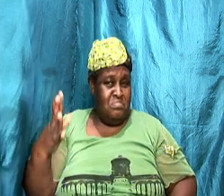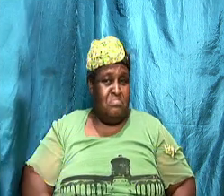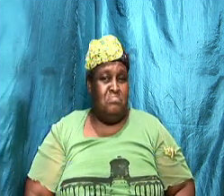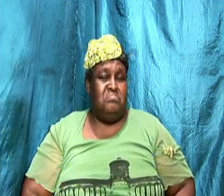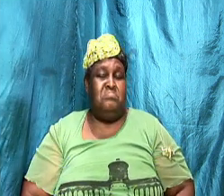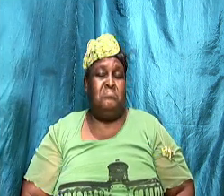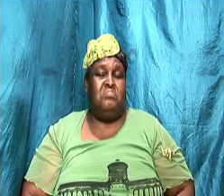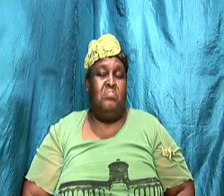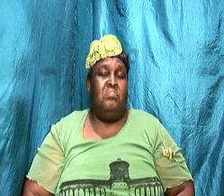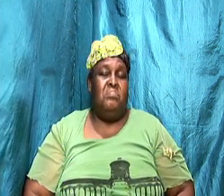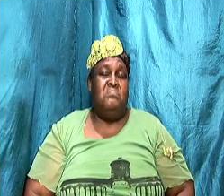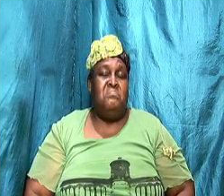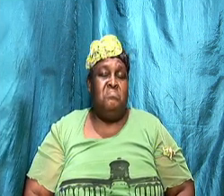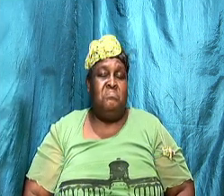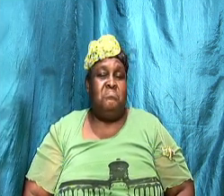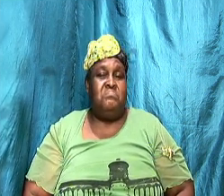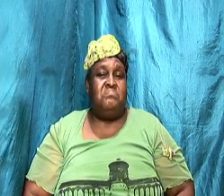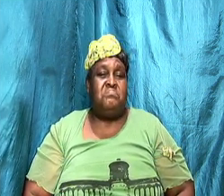but look here